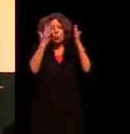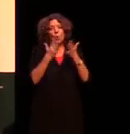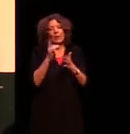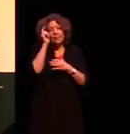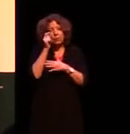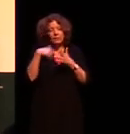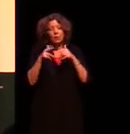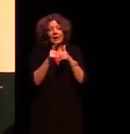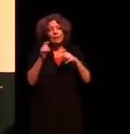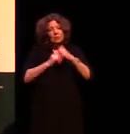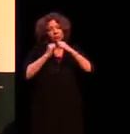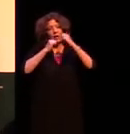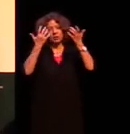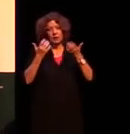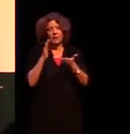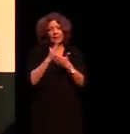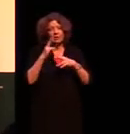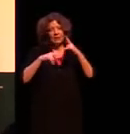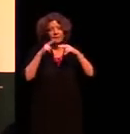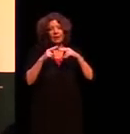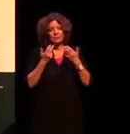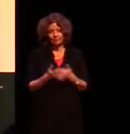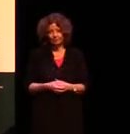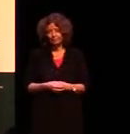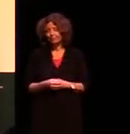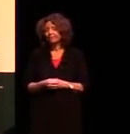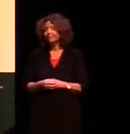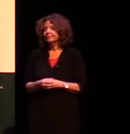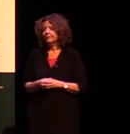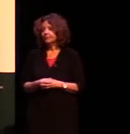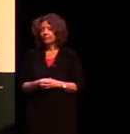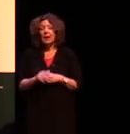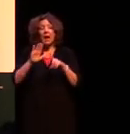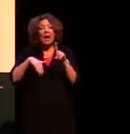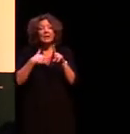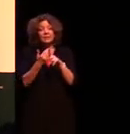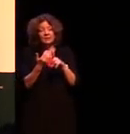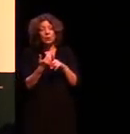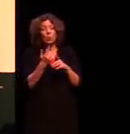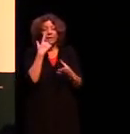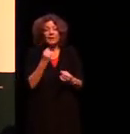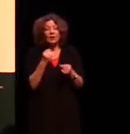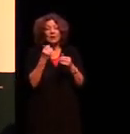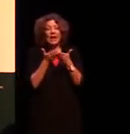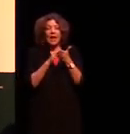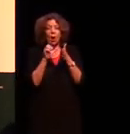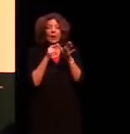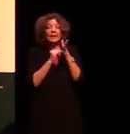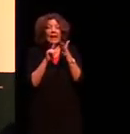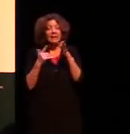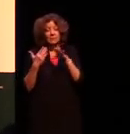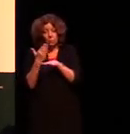structure that have developed around the world until we discovered the way case works in some